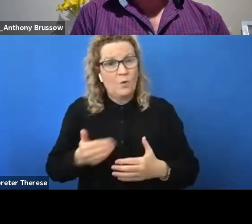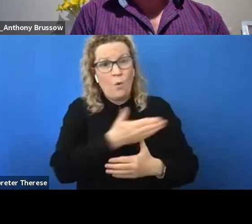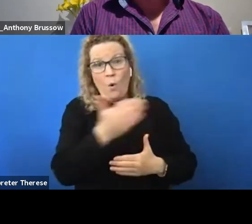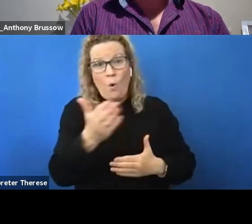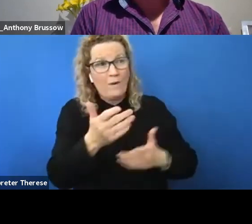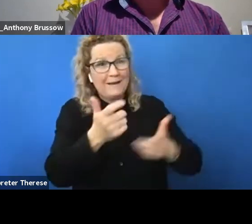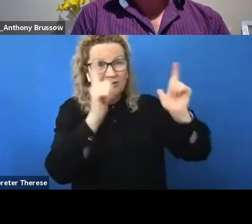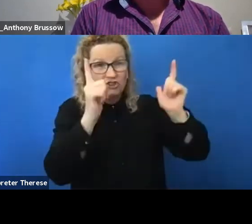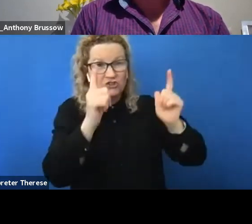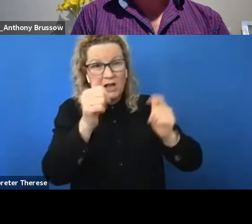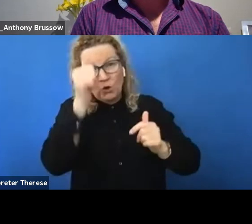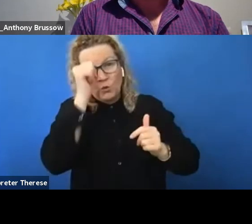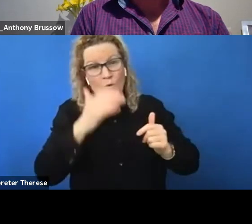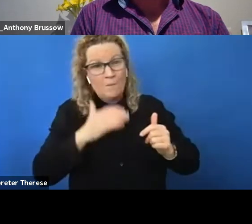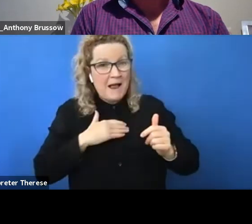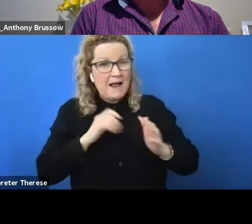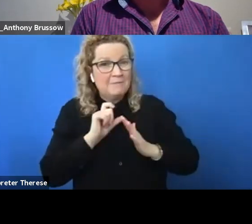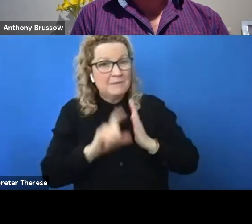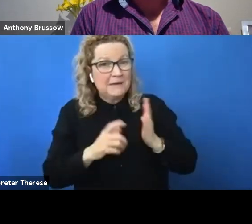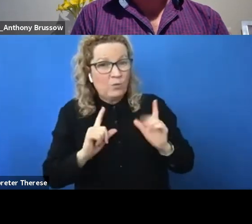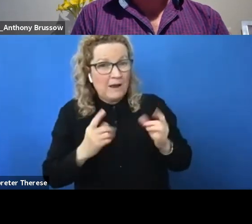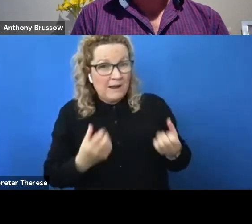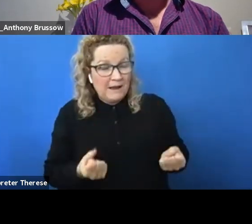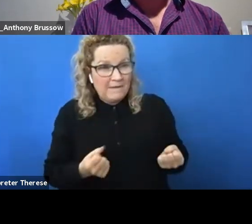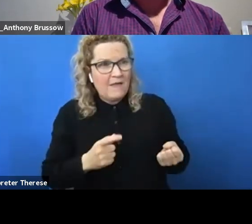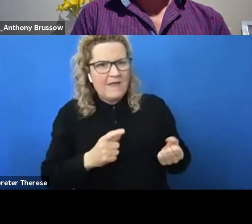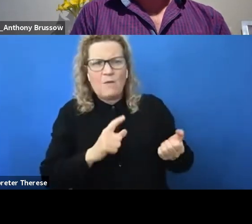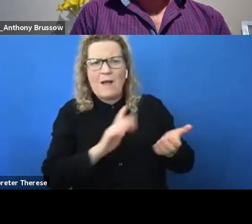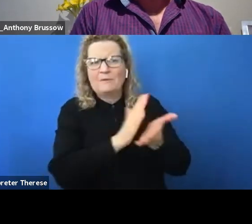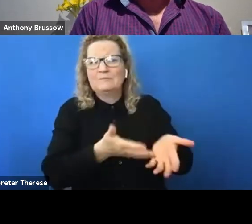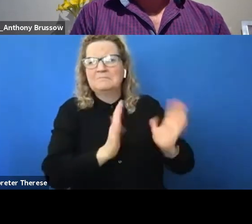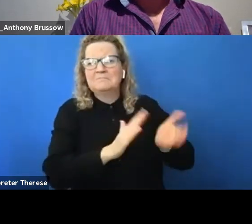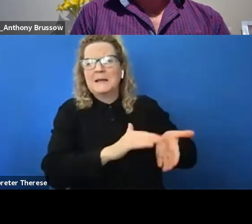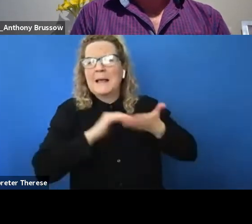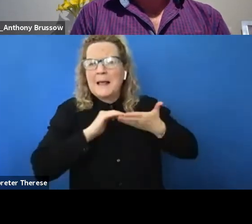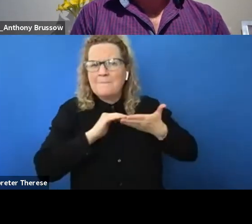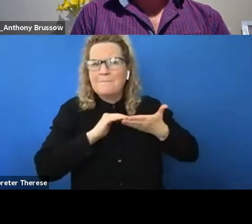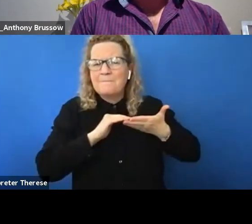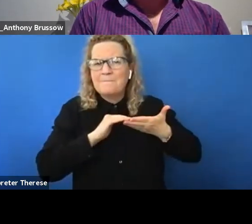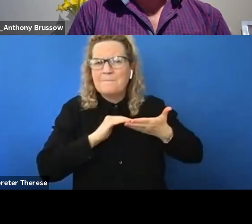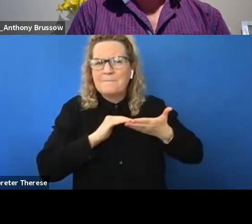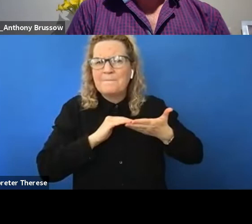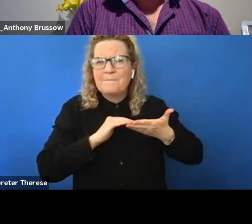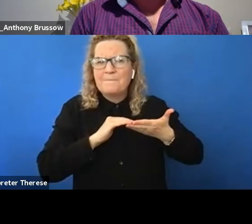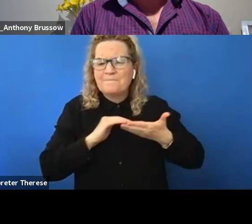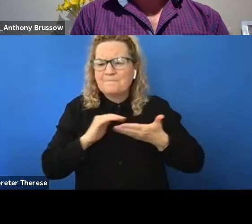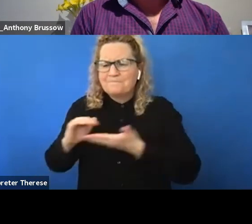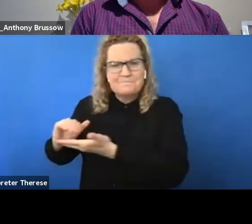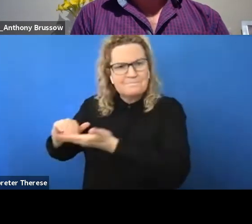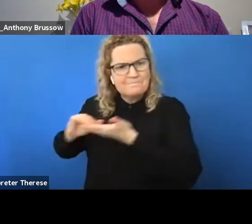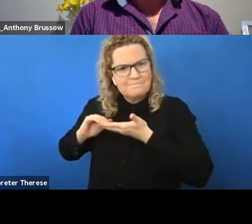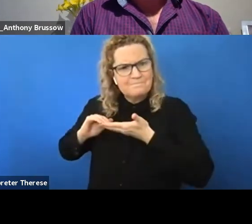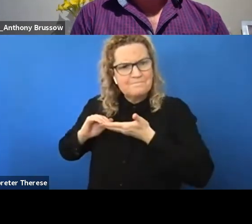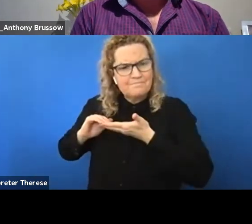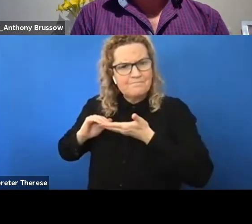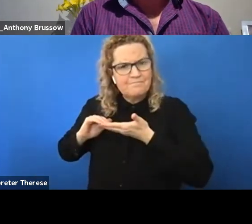my disability, so they all were willing to help me. And so that, so